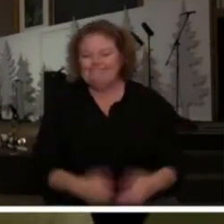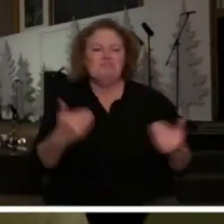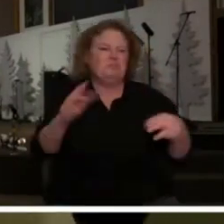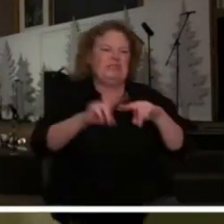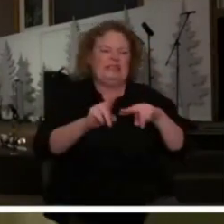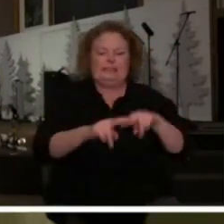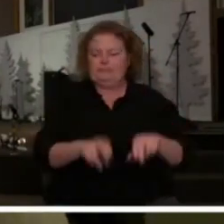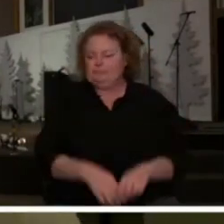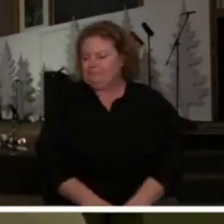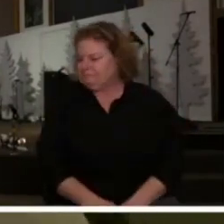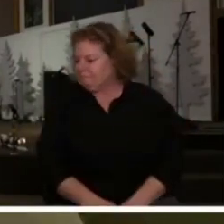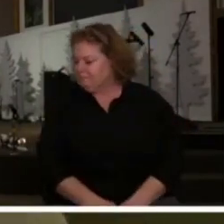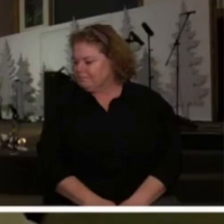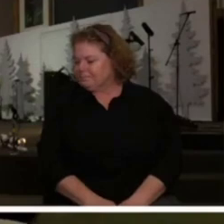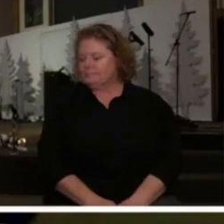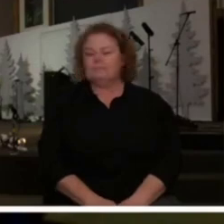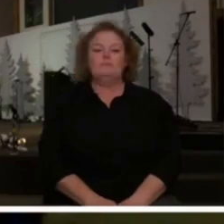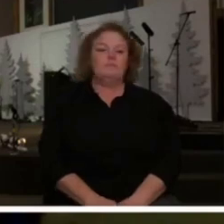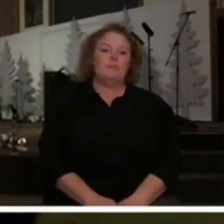seated.